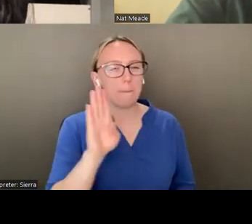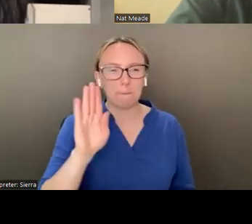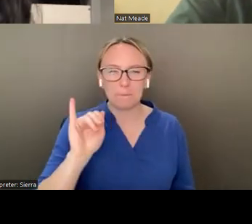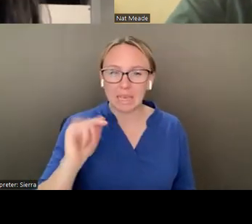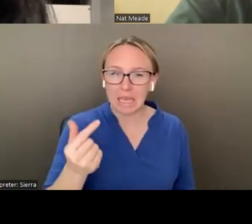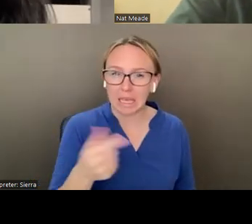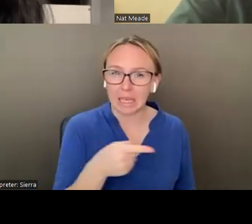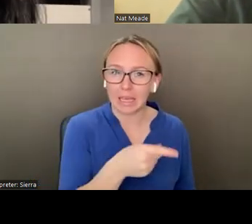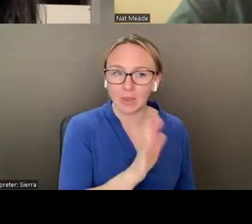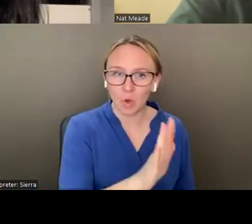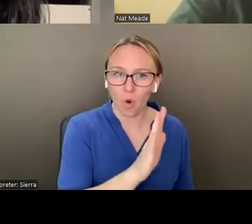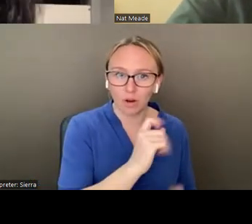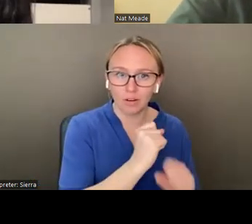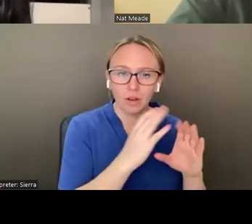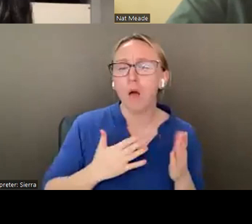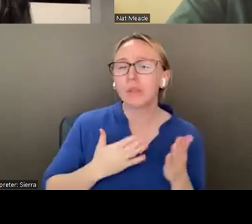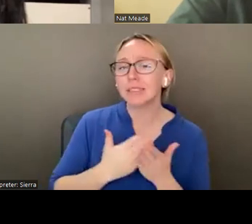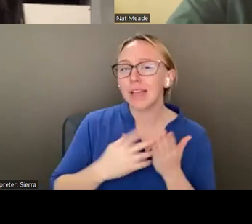I have some dreams up my sleeves.